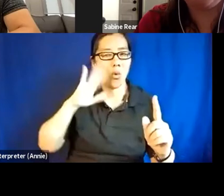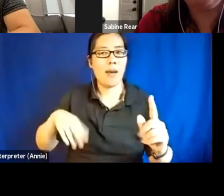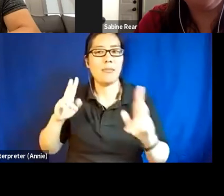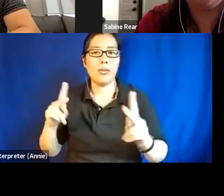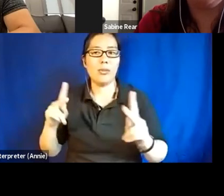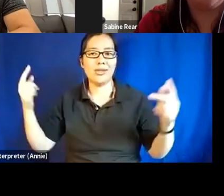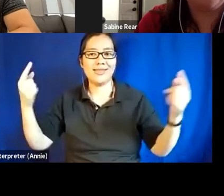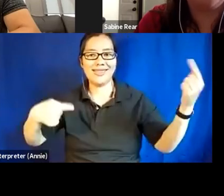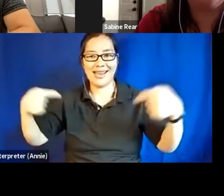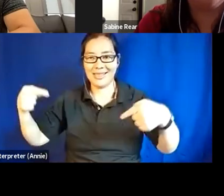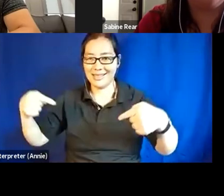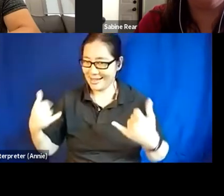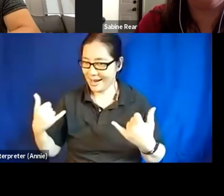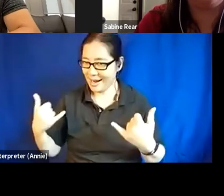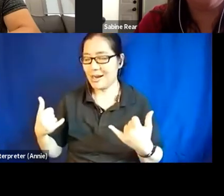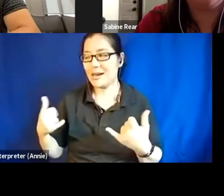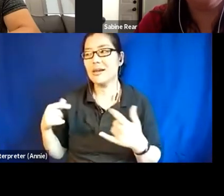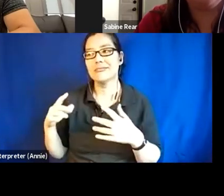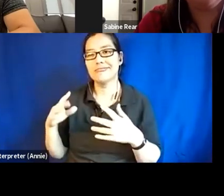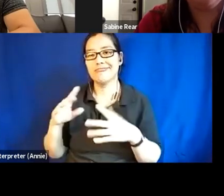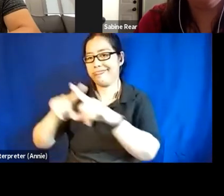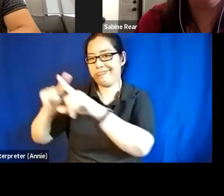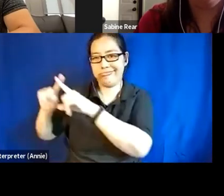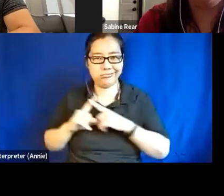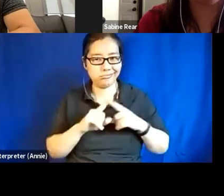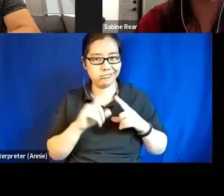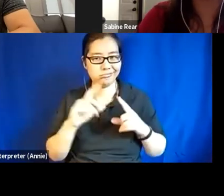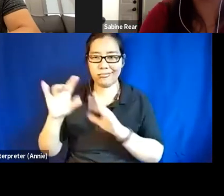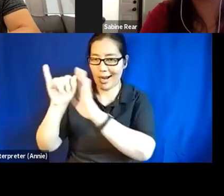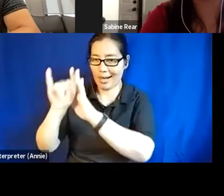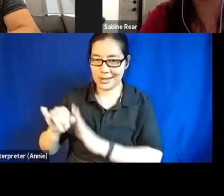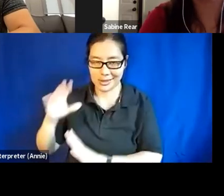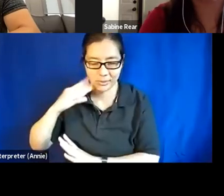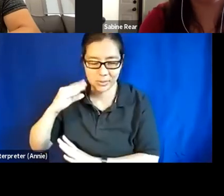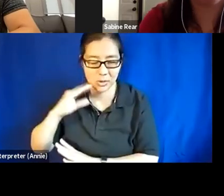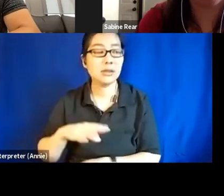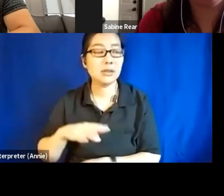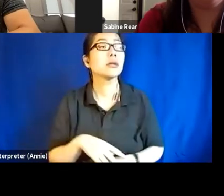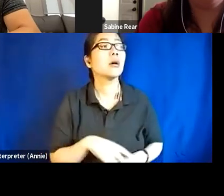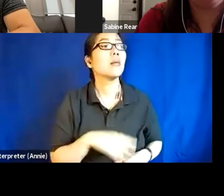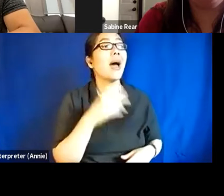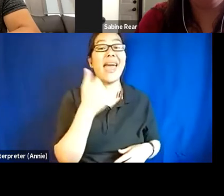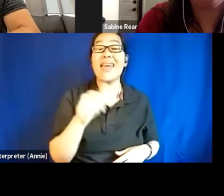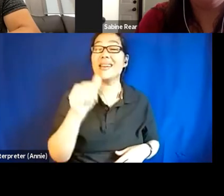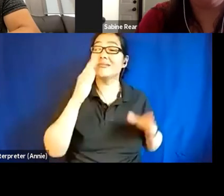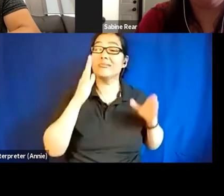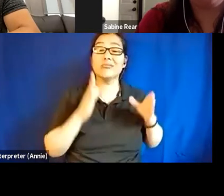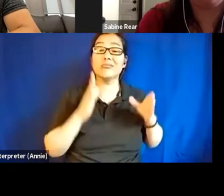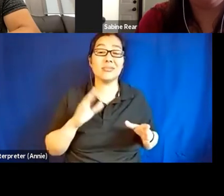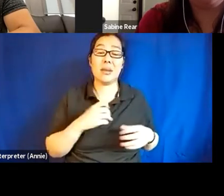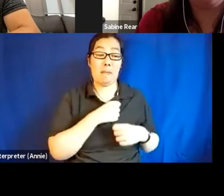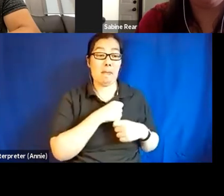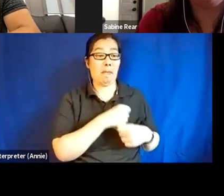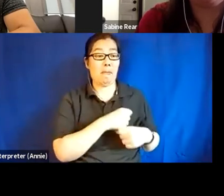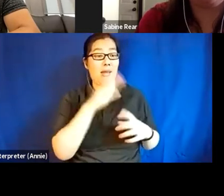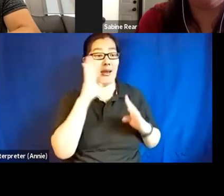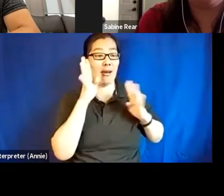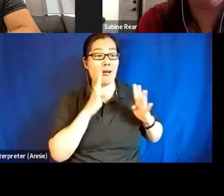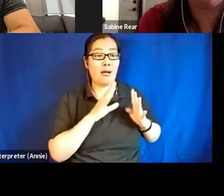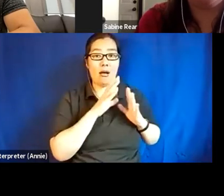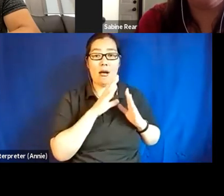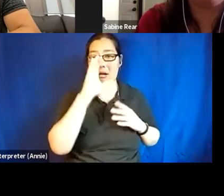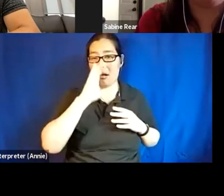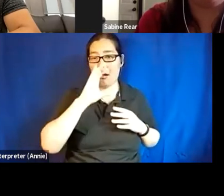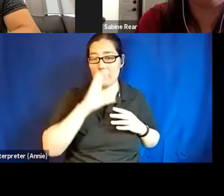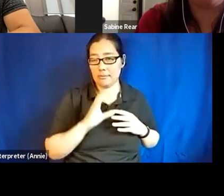kind of comics I make as I can. And I think, um, anyone can make a comic. Um, it's a sort of